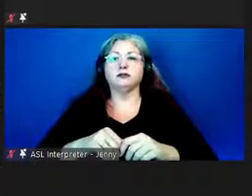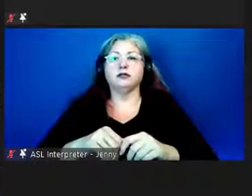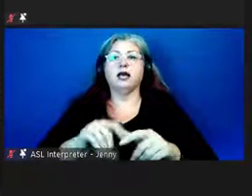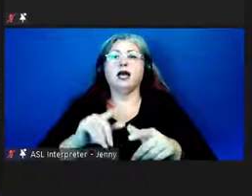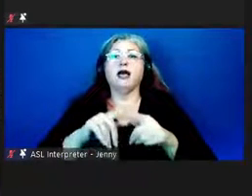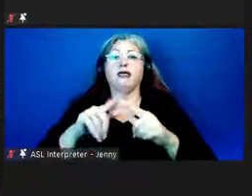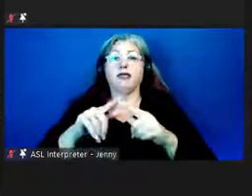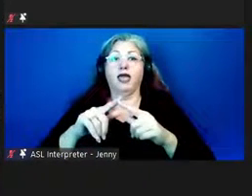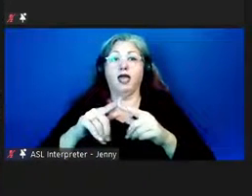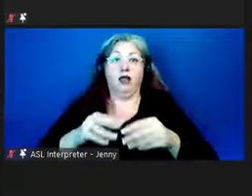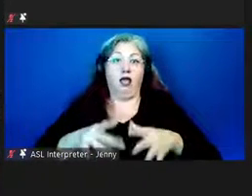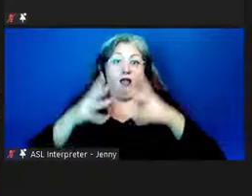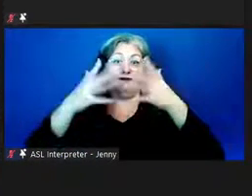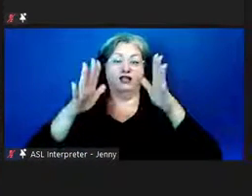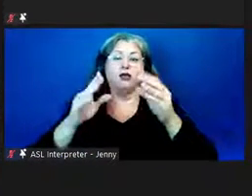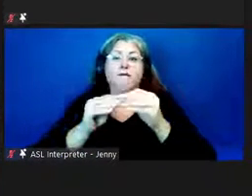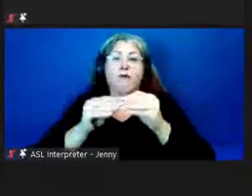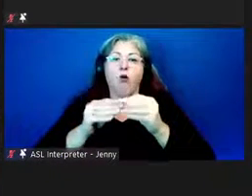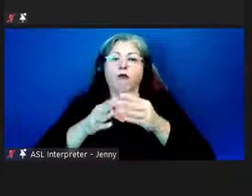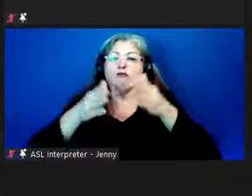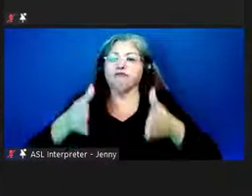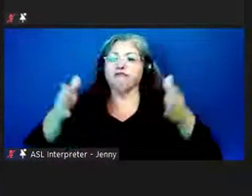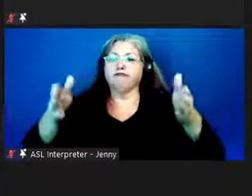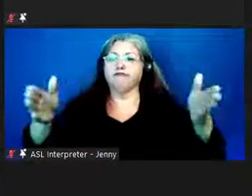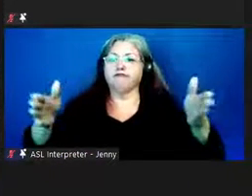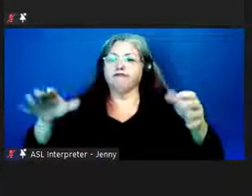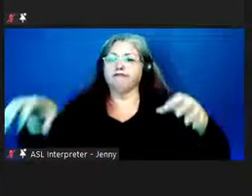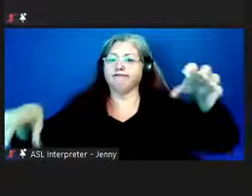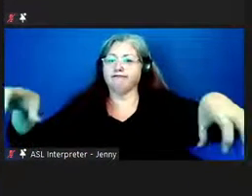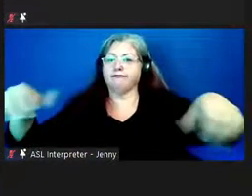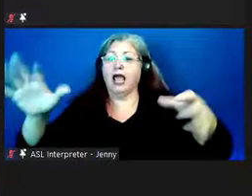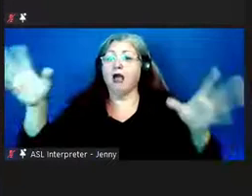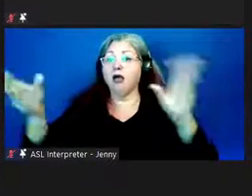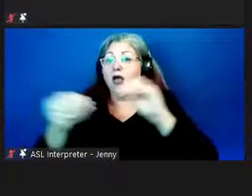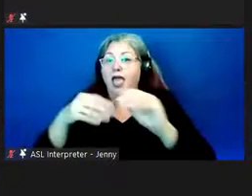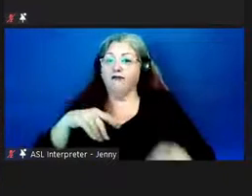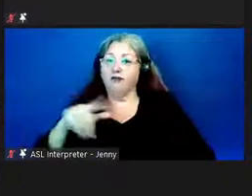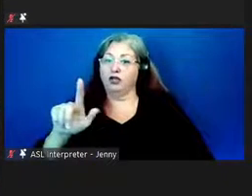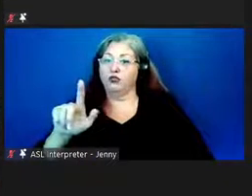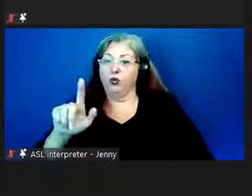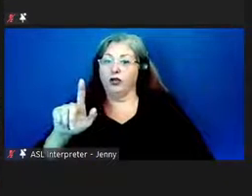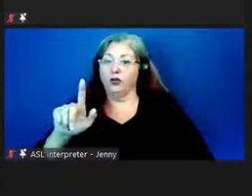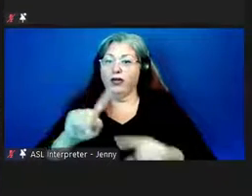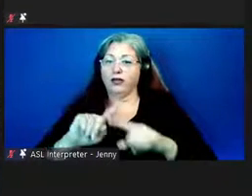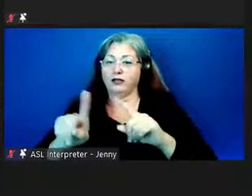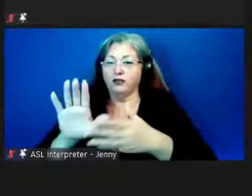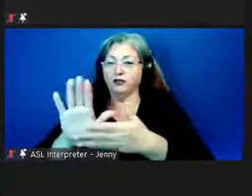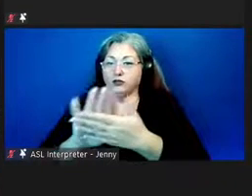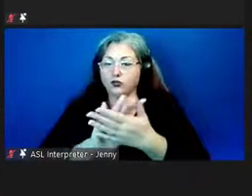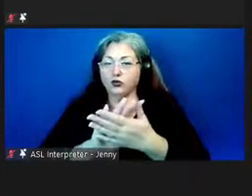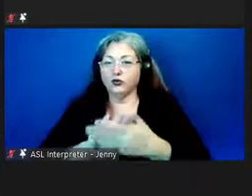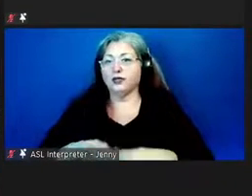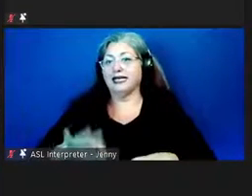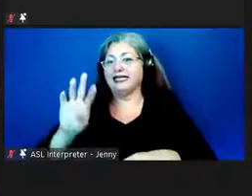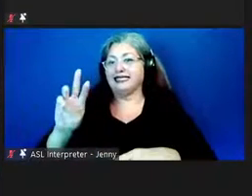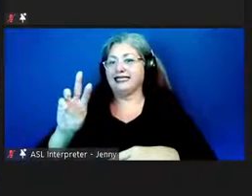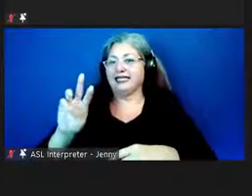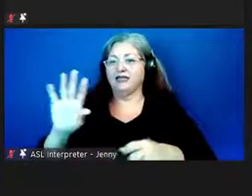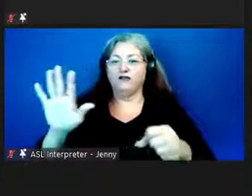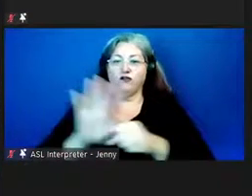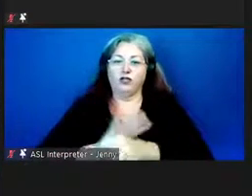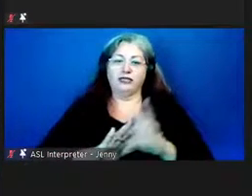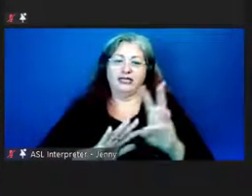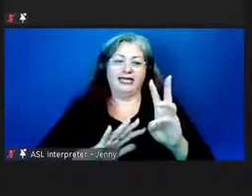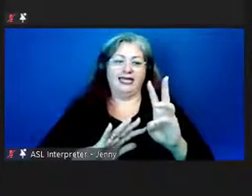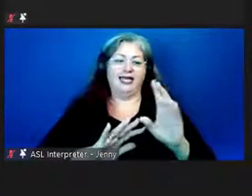horizontal expansion happened later. And now we have 21 sites across the islands, six are complete K to 12